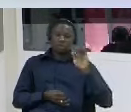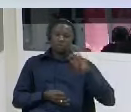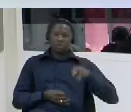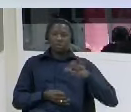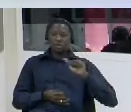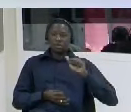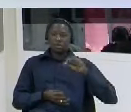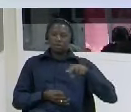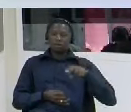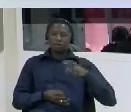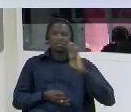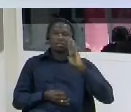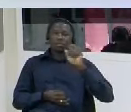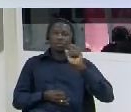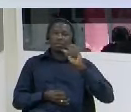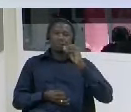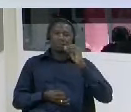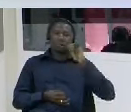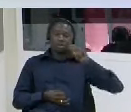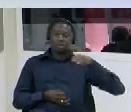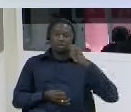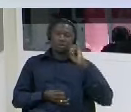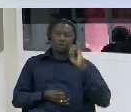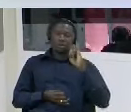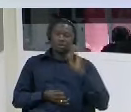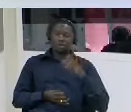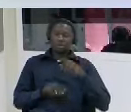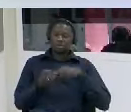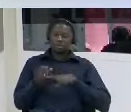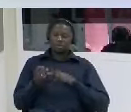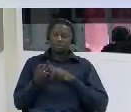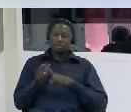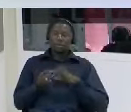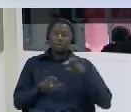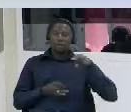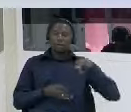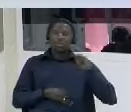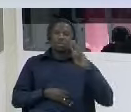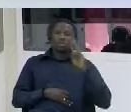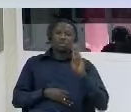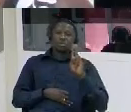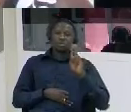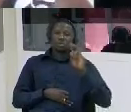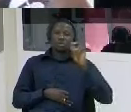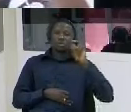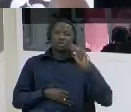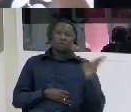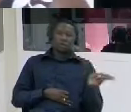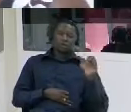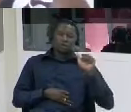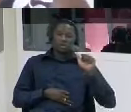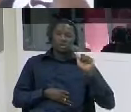so they all of it